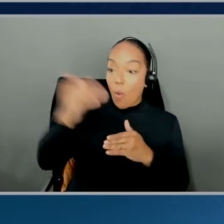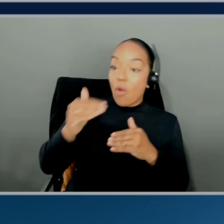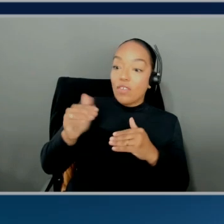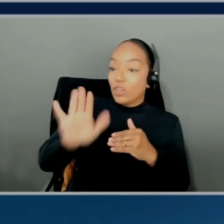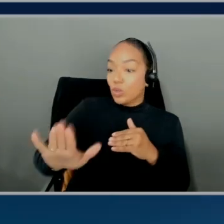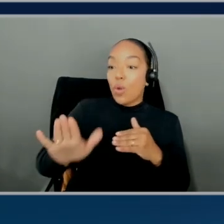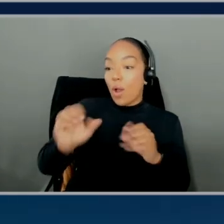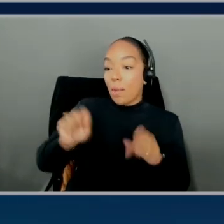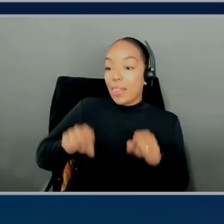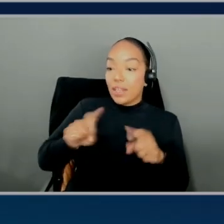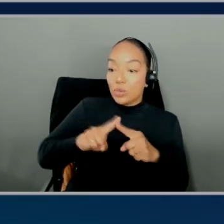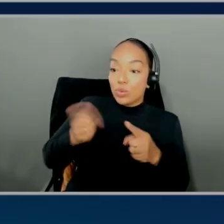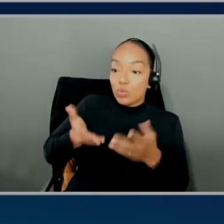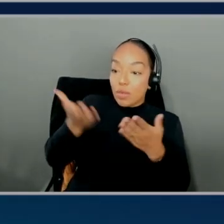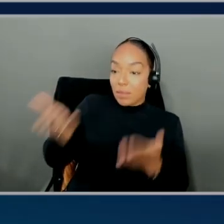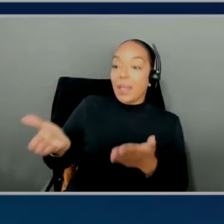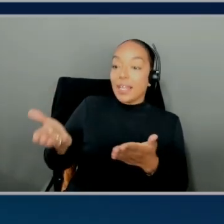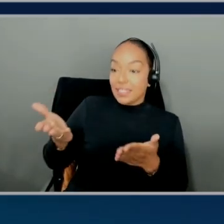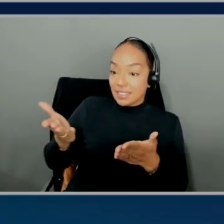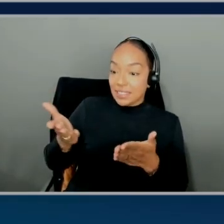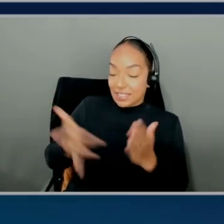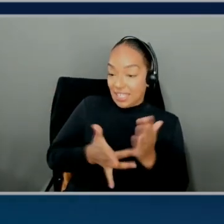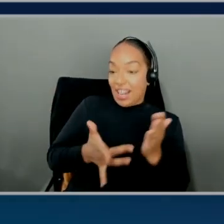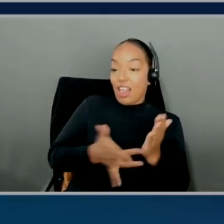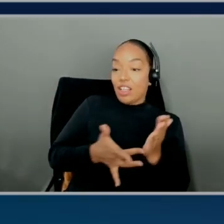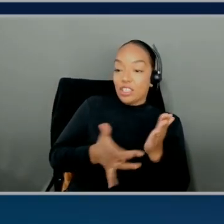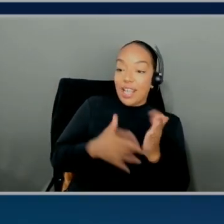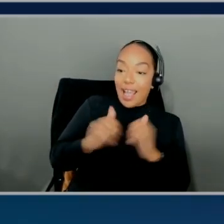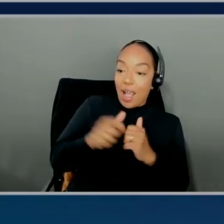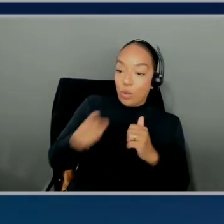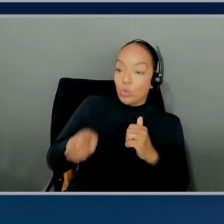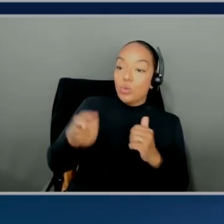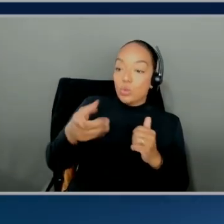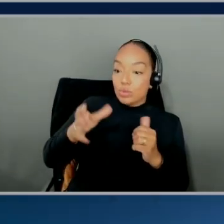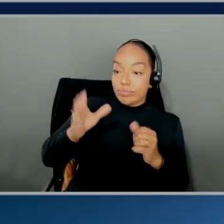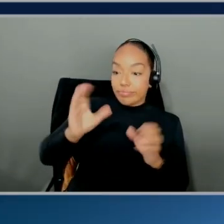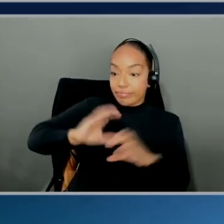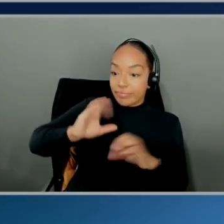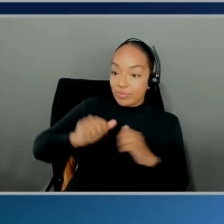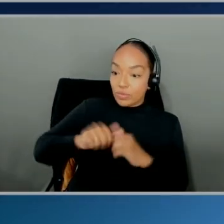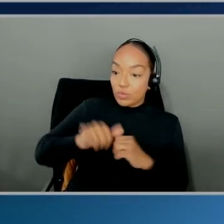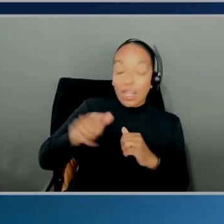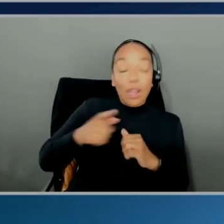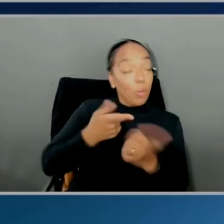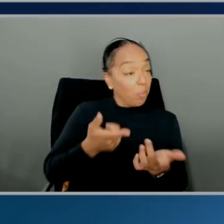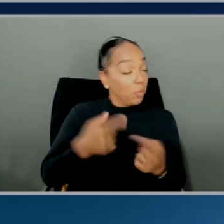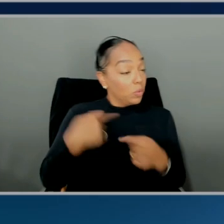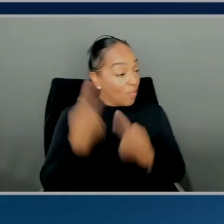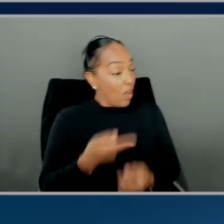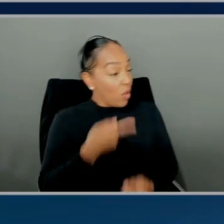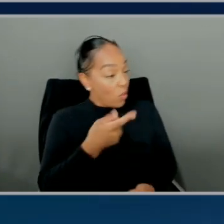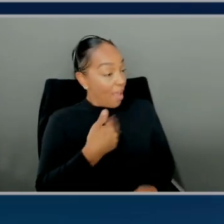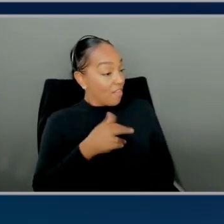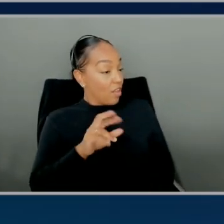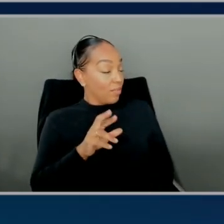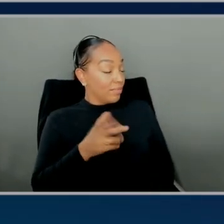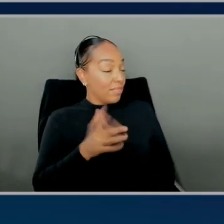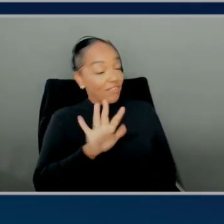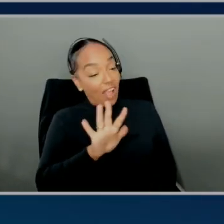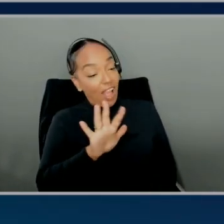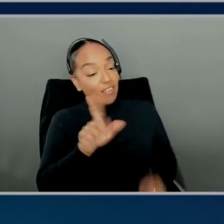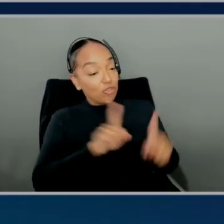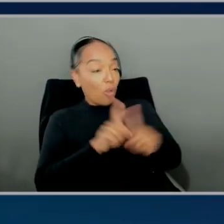It's how you're interacting with the customer, how you're doing that discovery with the customer. so far, you're rated five stars or five bars for your